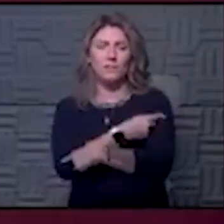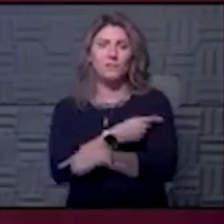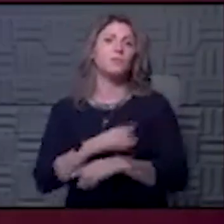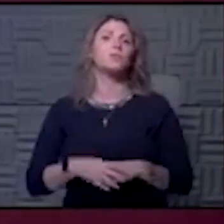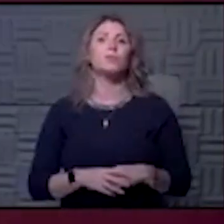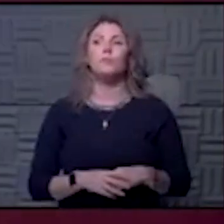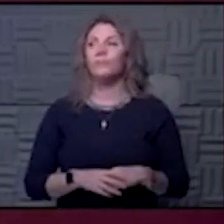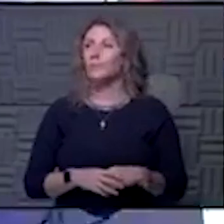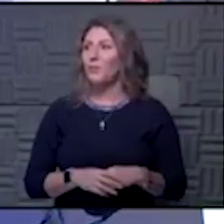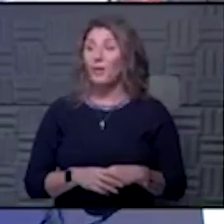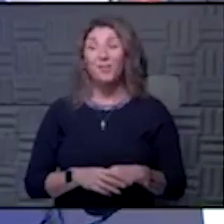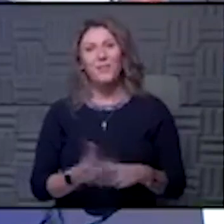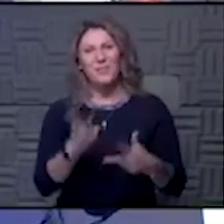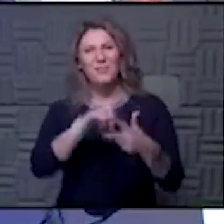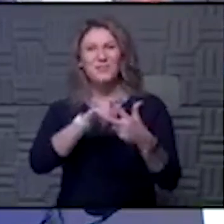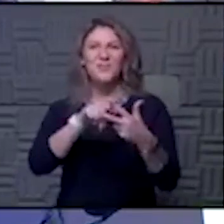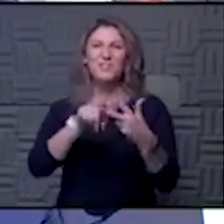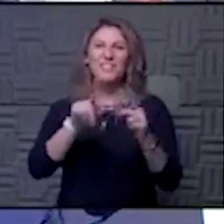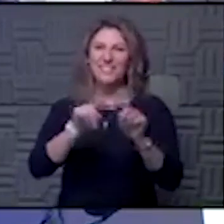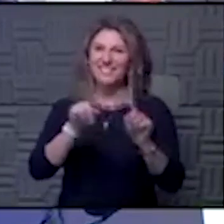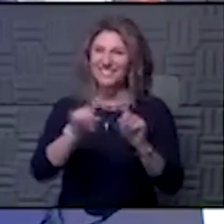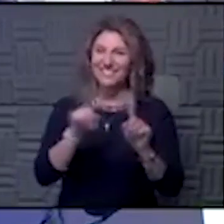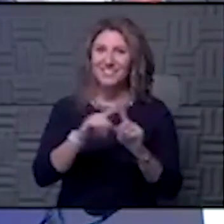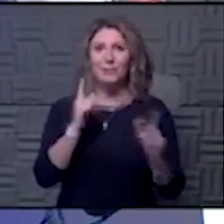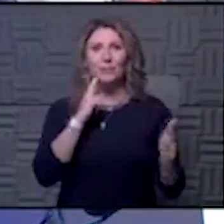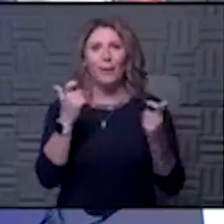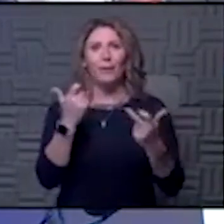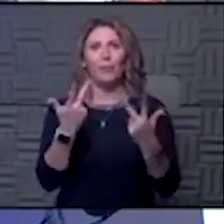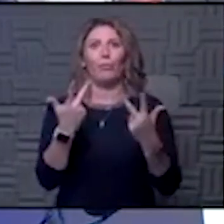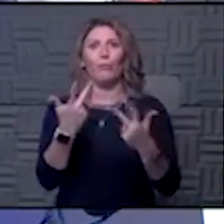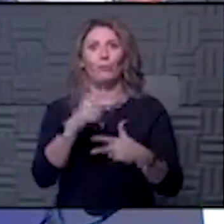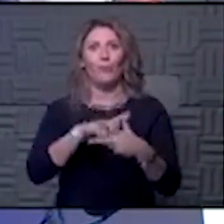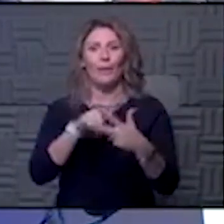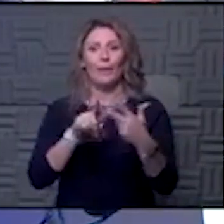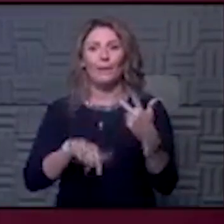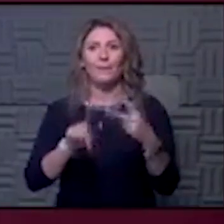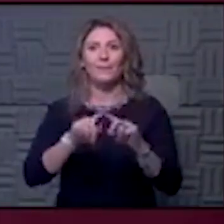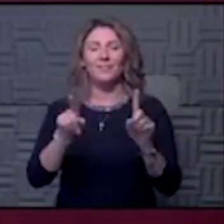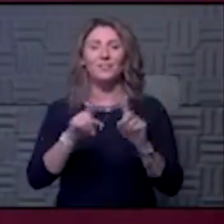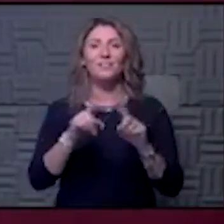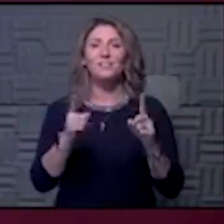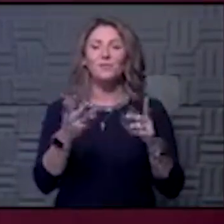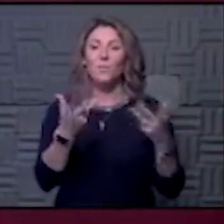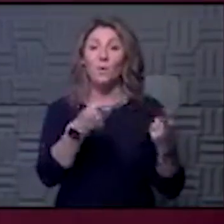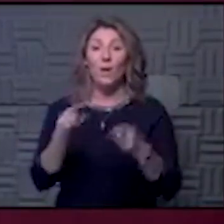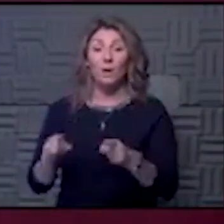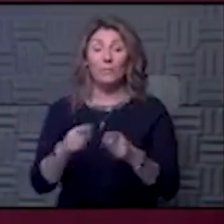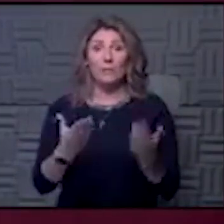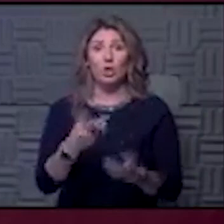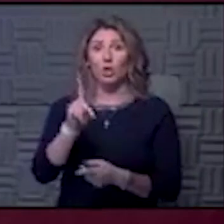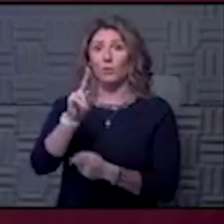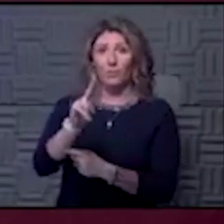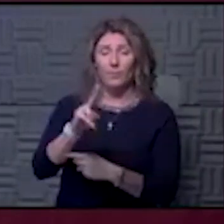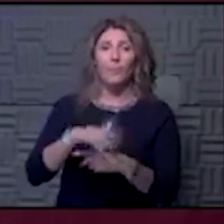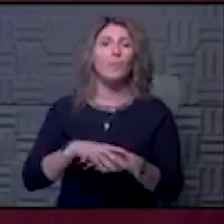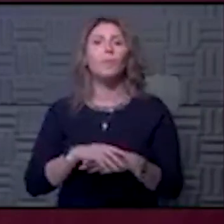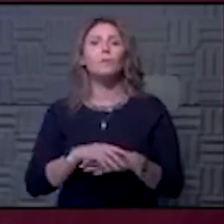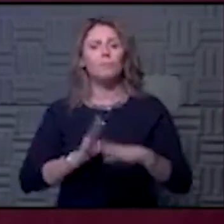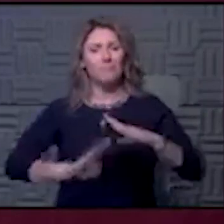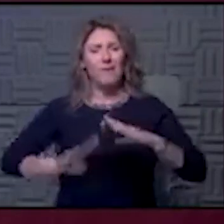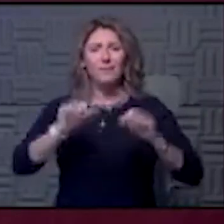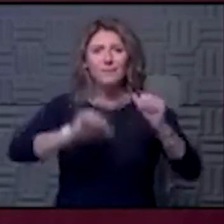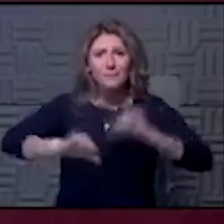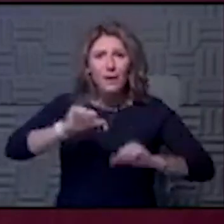So the first thing is... questions. Yeah, there you go. huge different questions. So what is going on at KU? So we have basic science